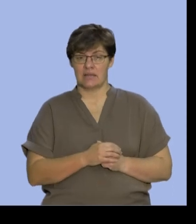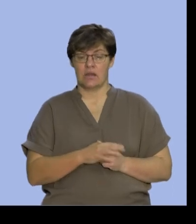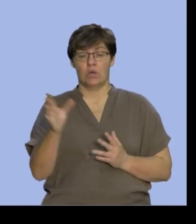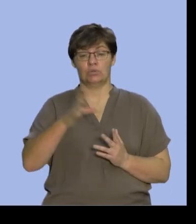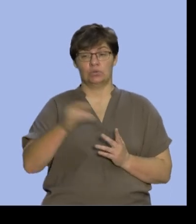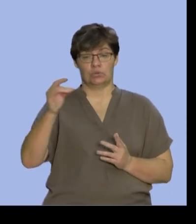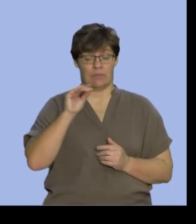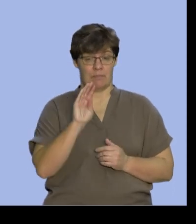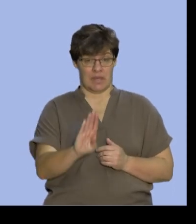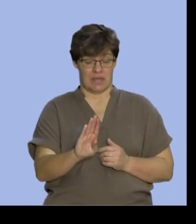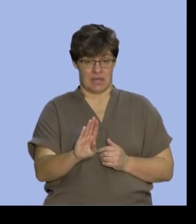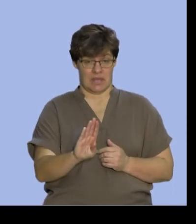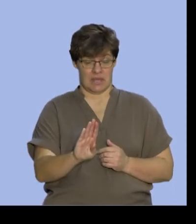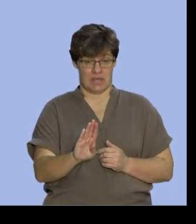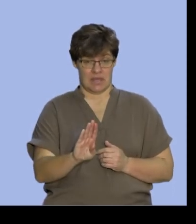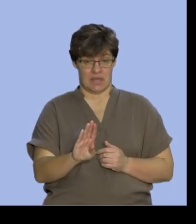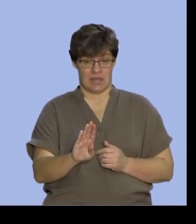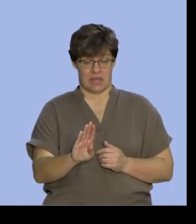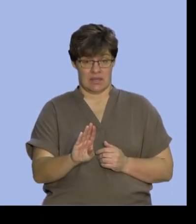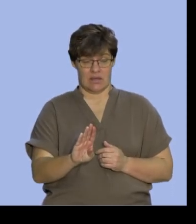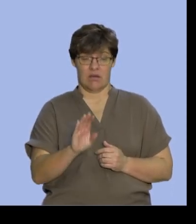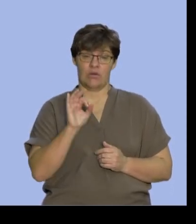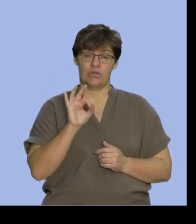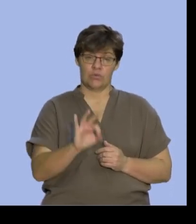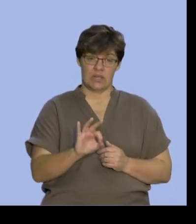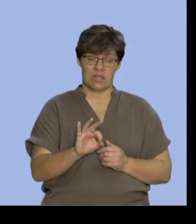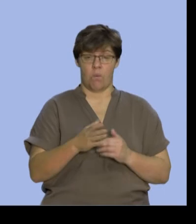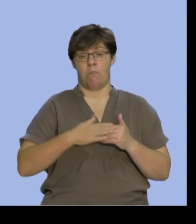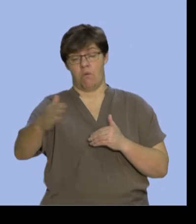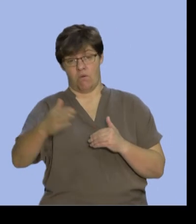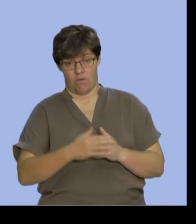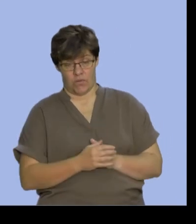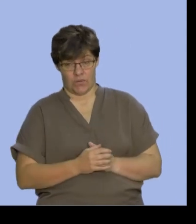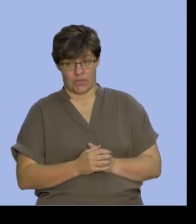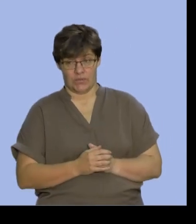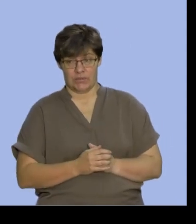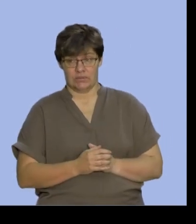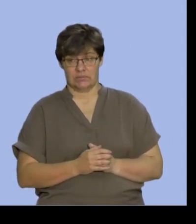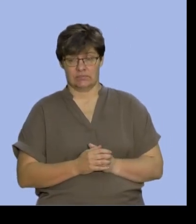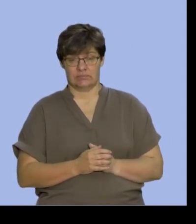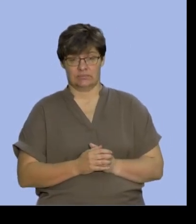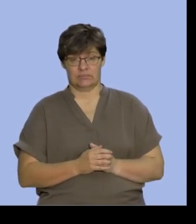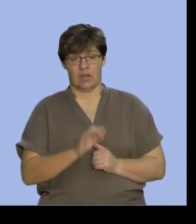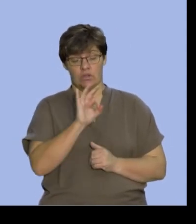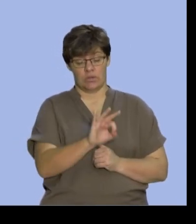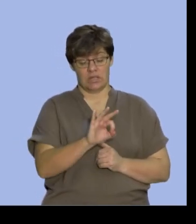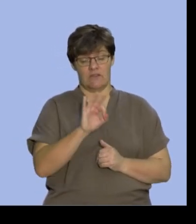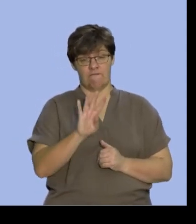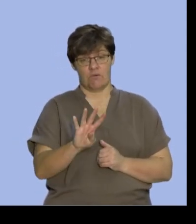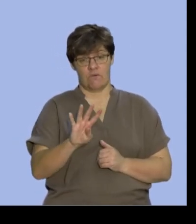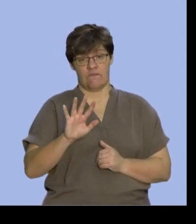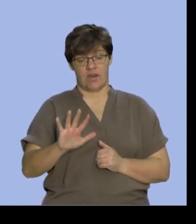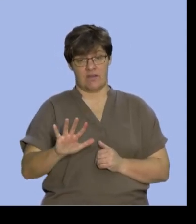which is rolling three or more on a dice so remember that's three four five